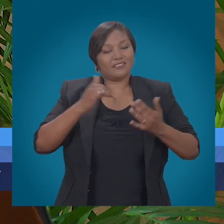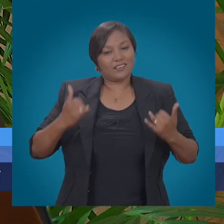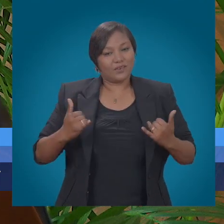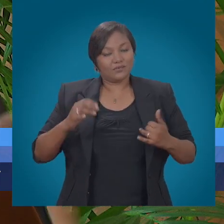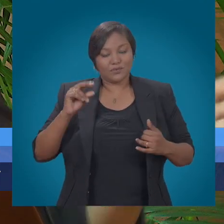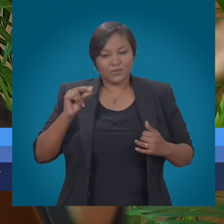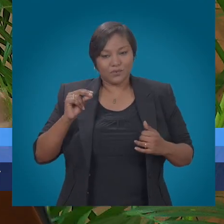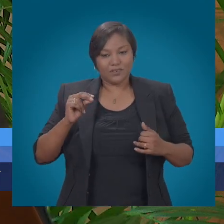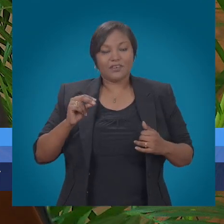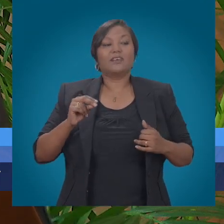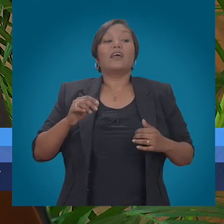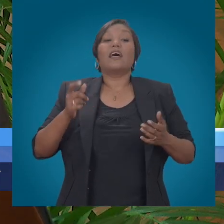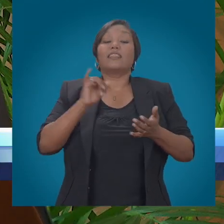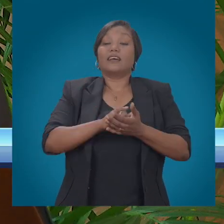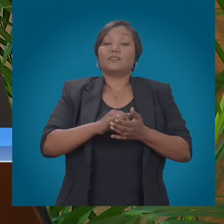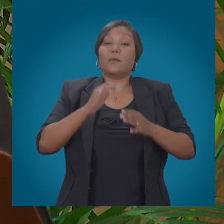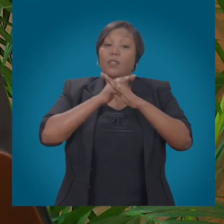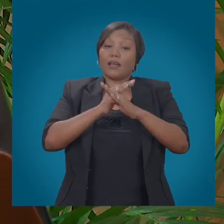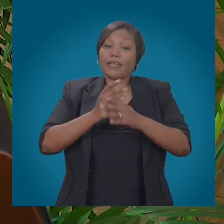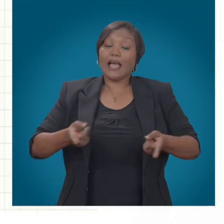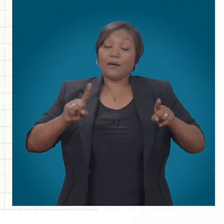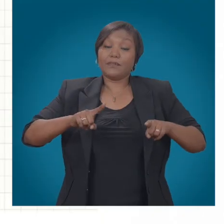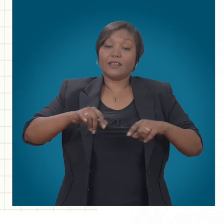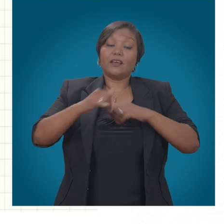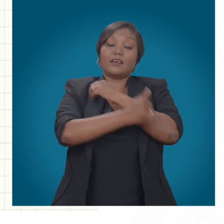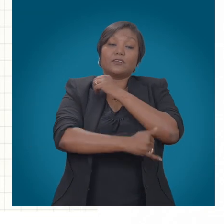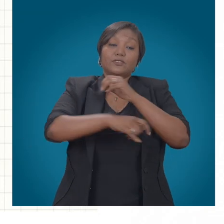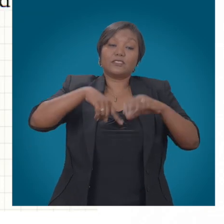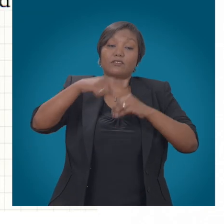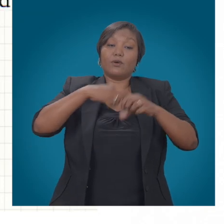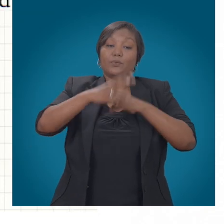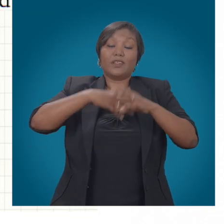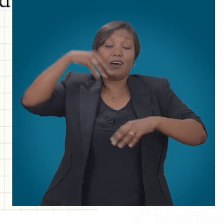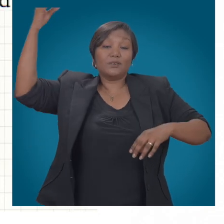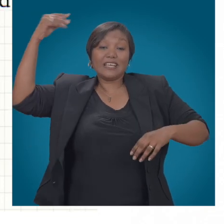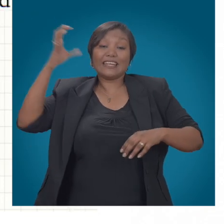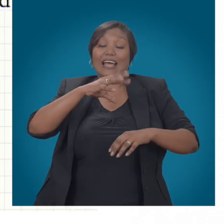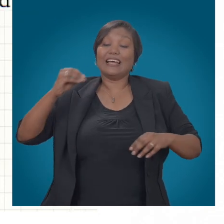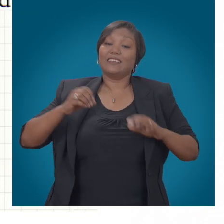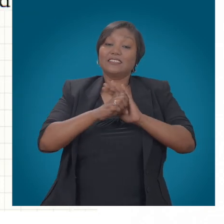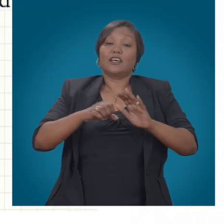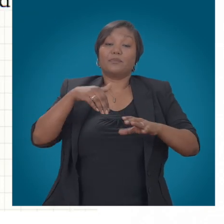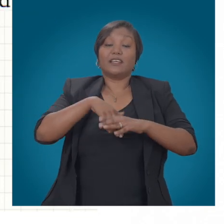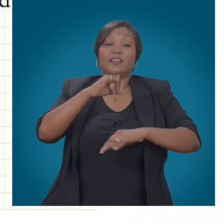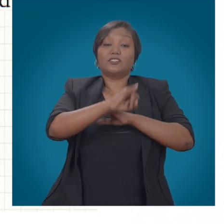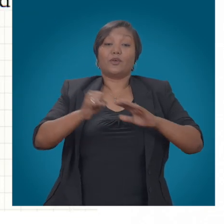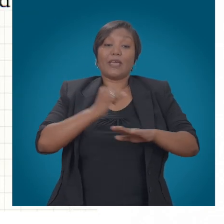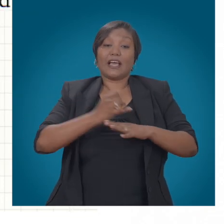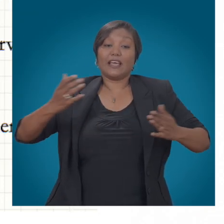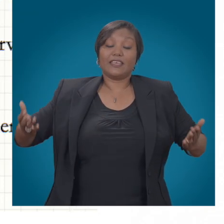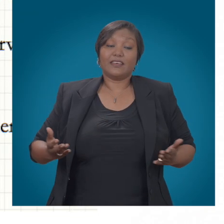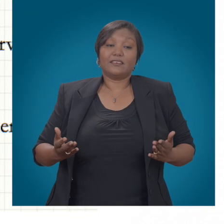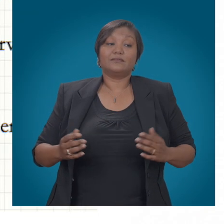point in time. This is currently the situation in the Middle East and we are seeing it present in some of our Caribbean countries such as Jamaica and Haiti.